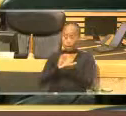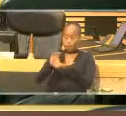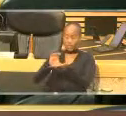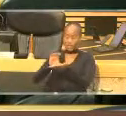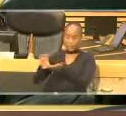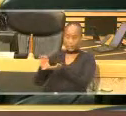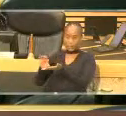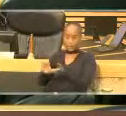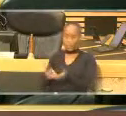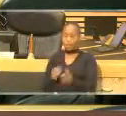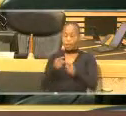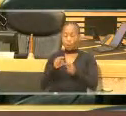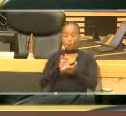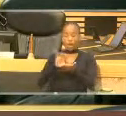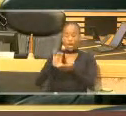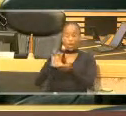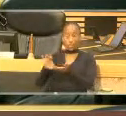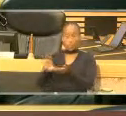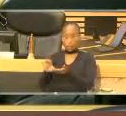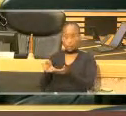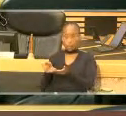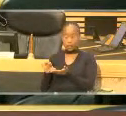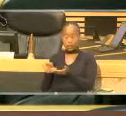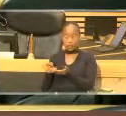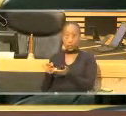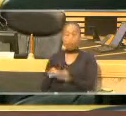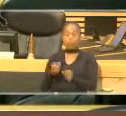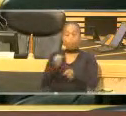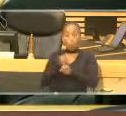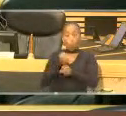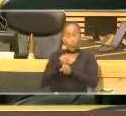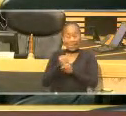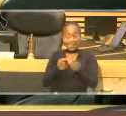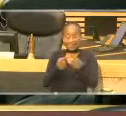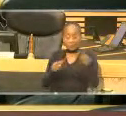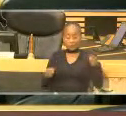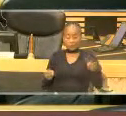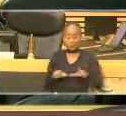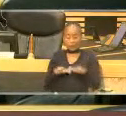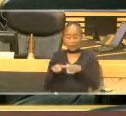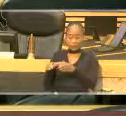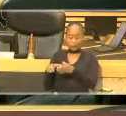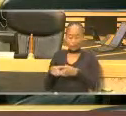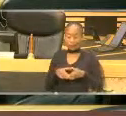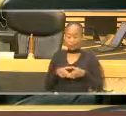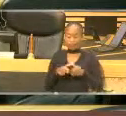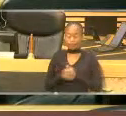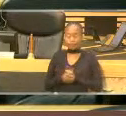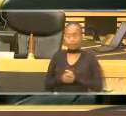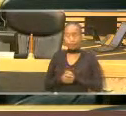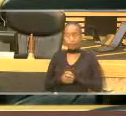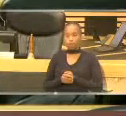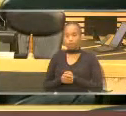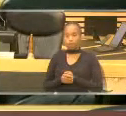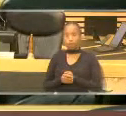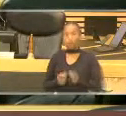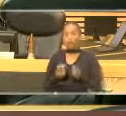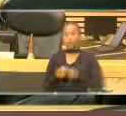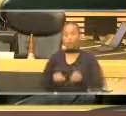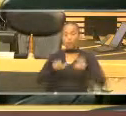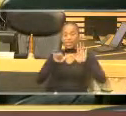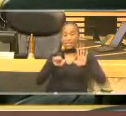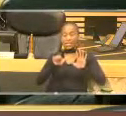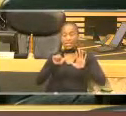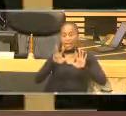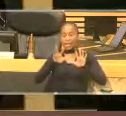for funding operation in various sectors. Of the 680.8